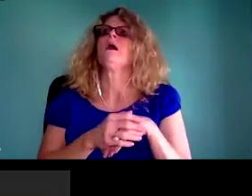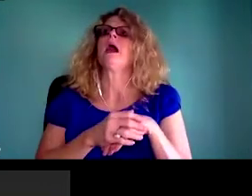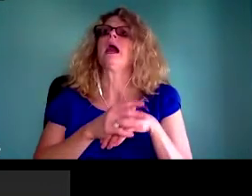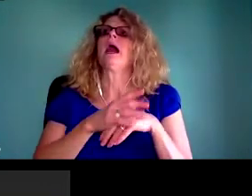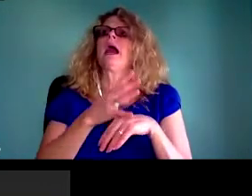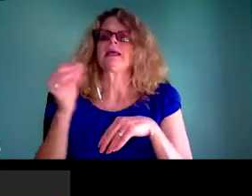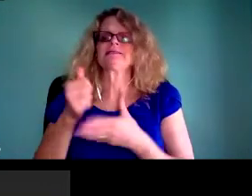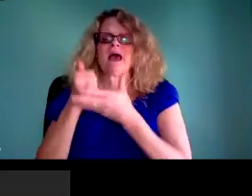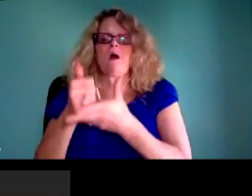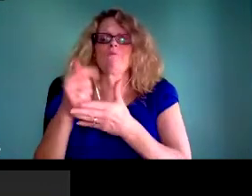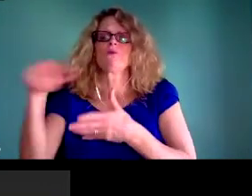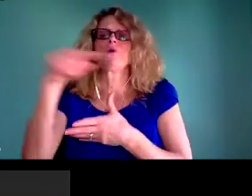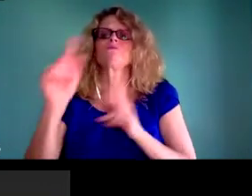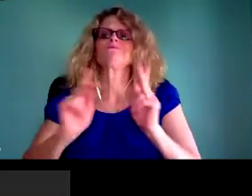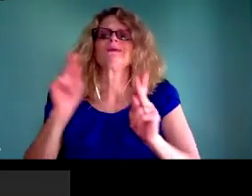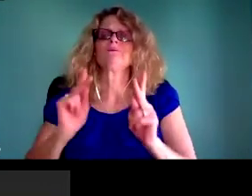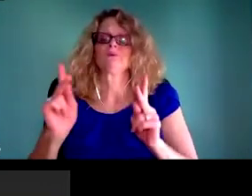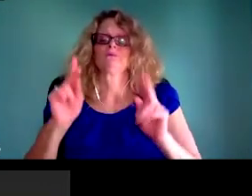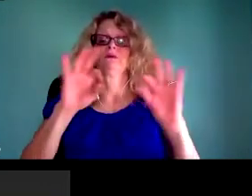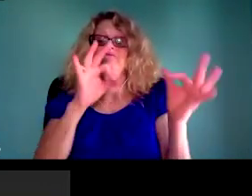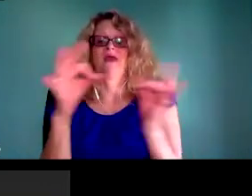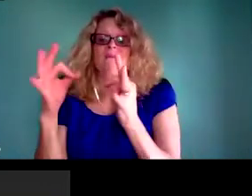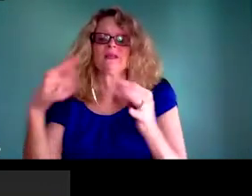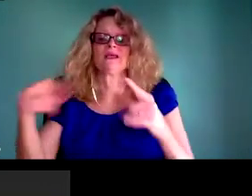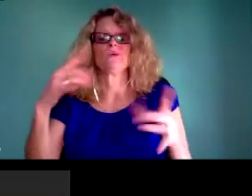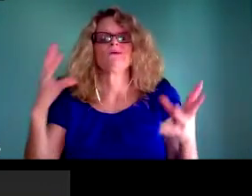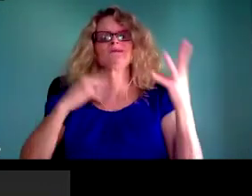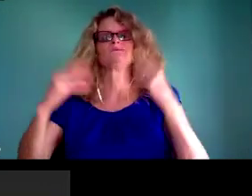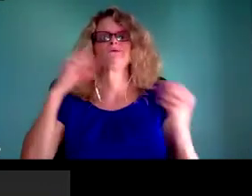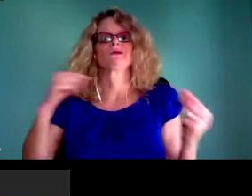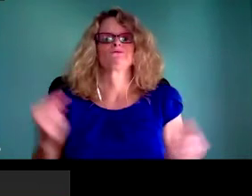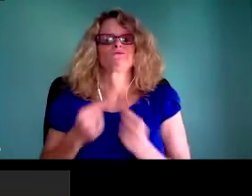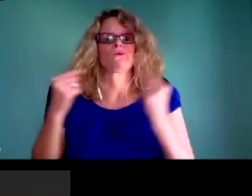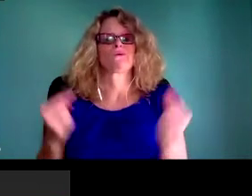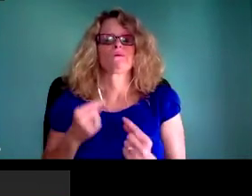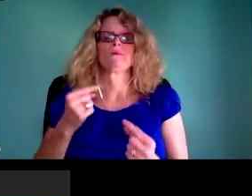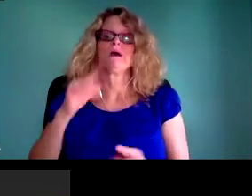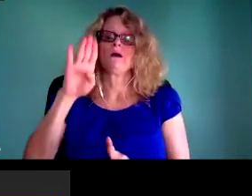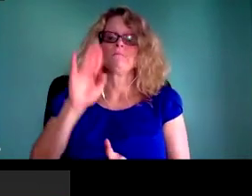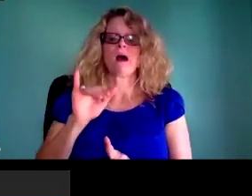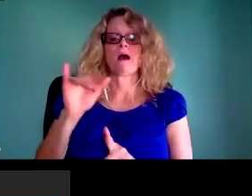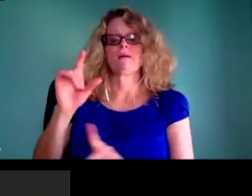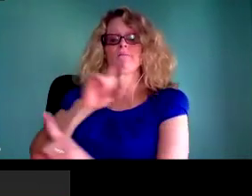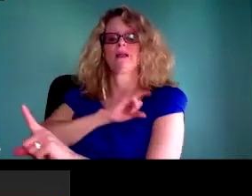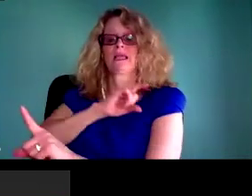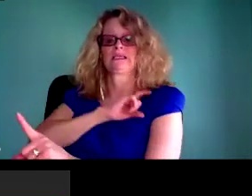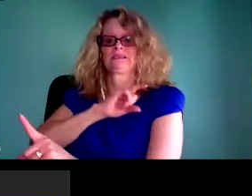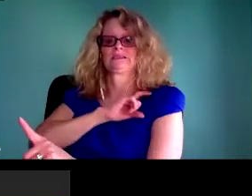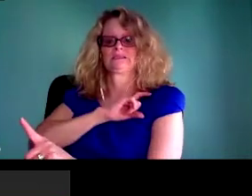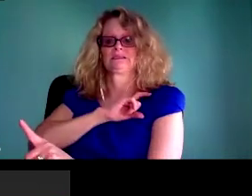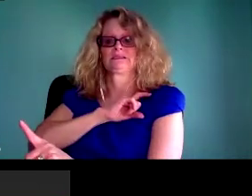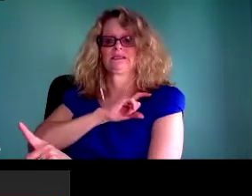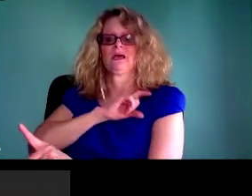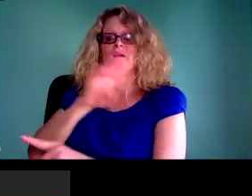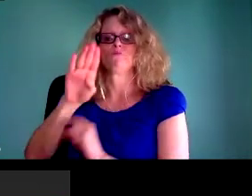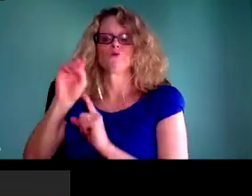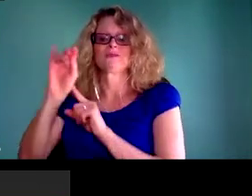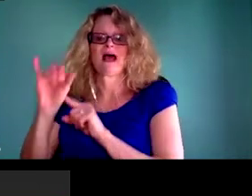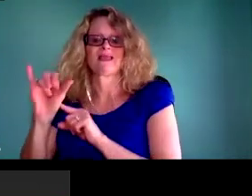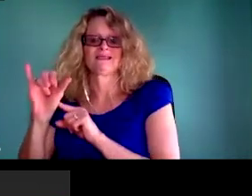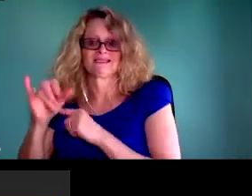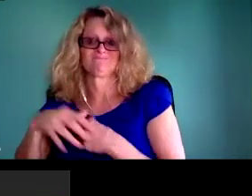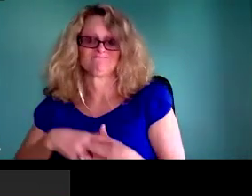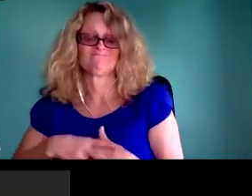to really do the work of bringing about justice and helping communities